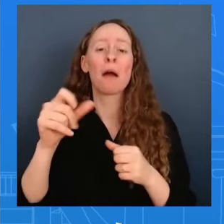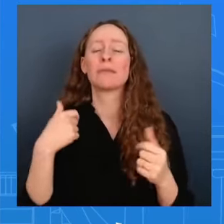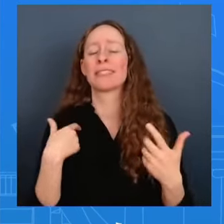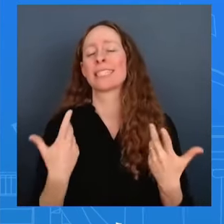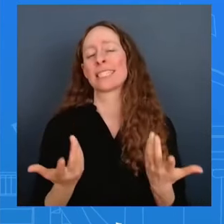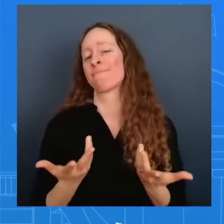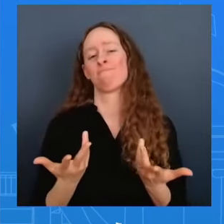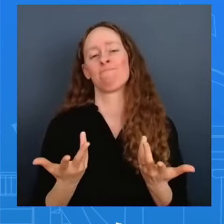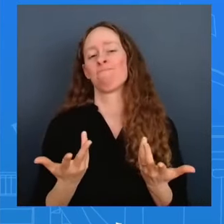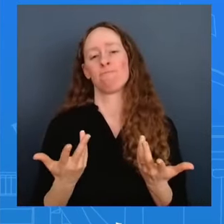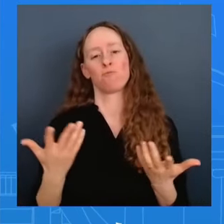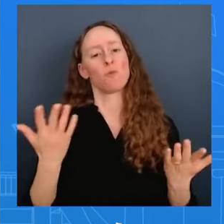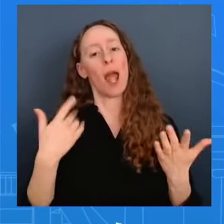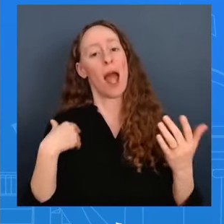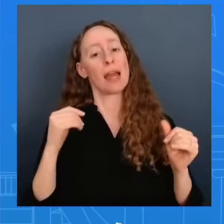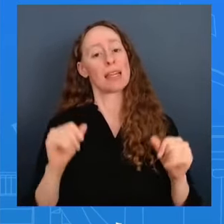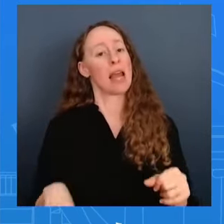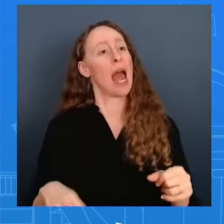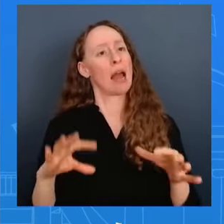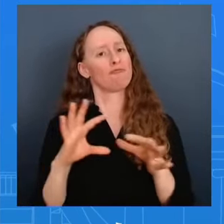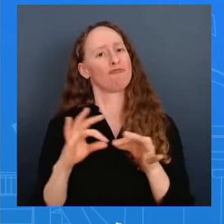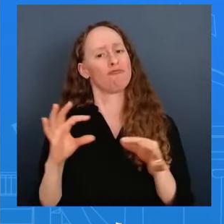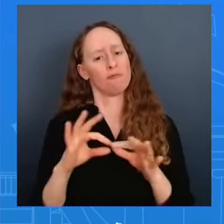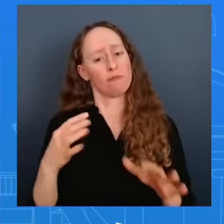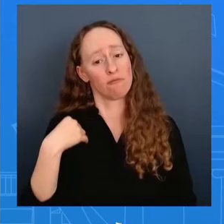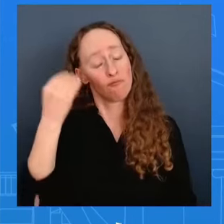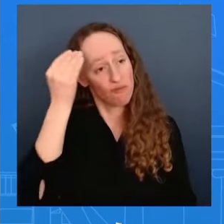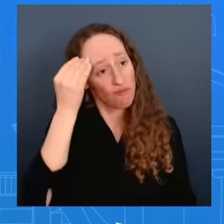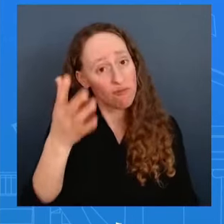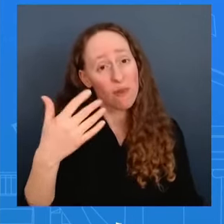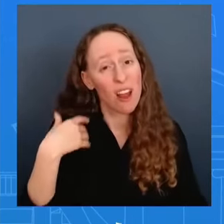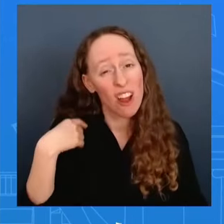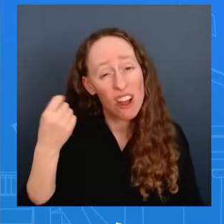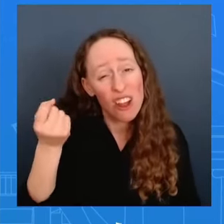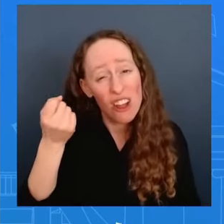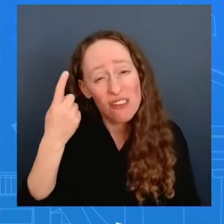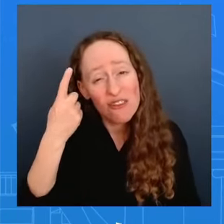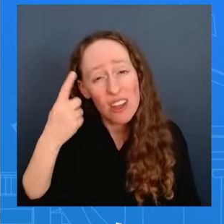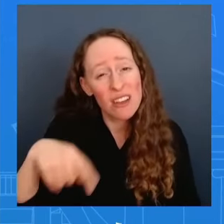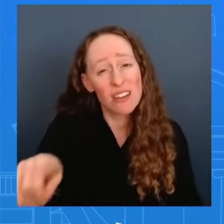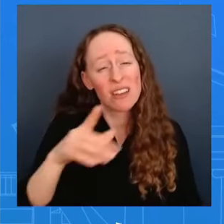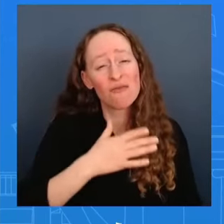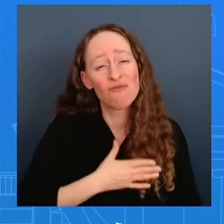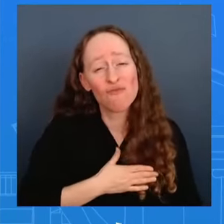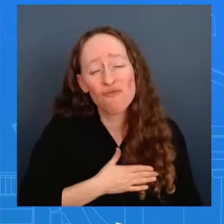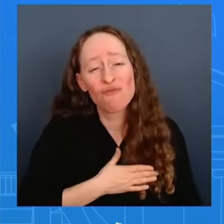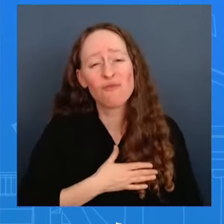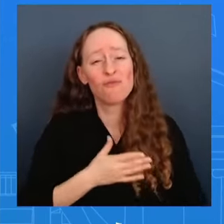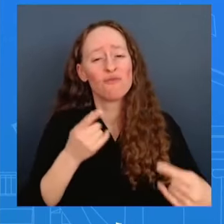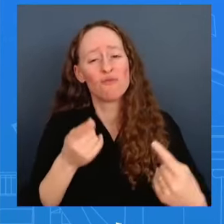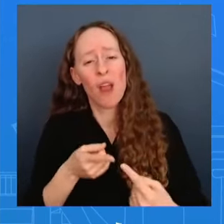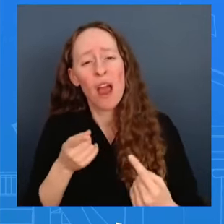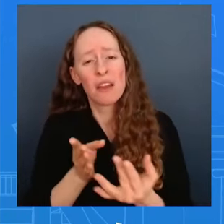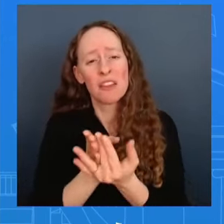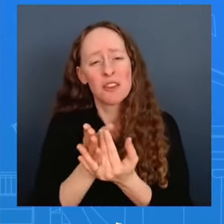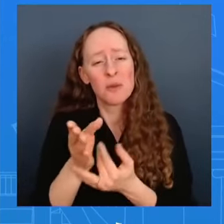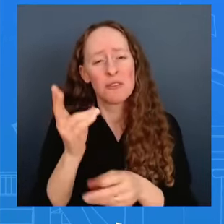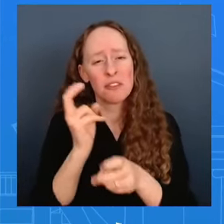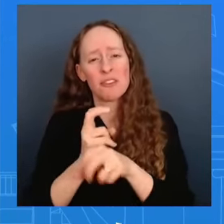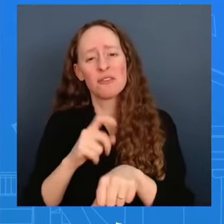we understand what the american people is feeling we understand what they're going through that's why we're going to continue to do the work